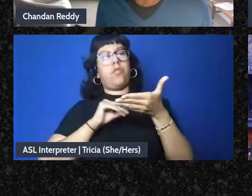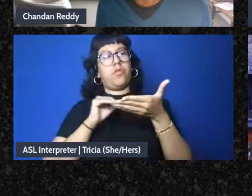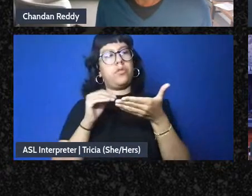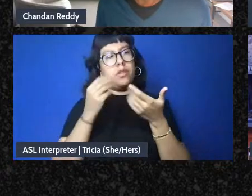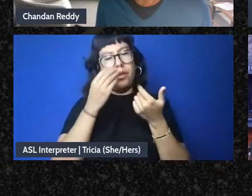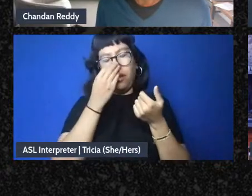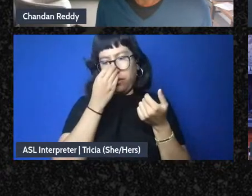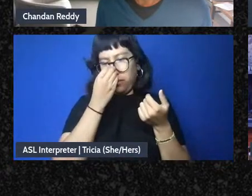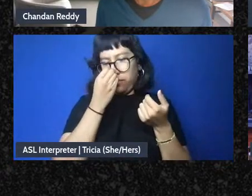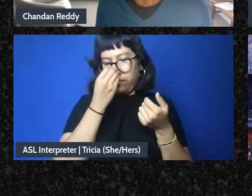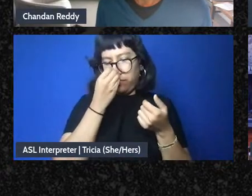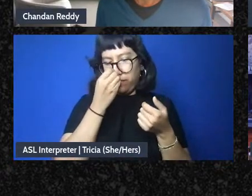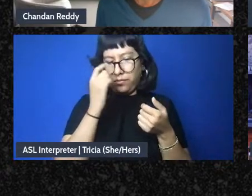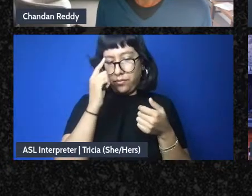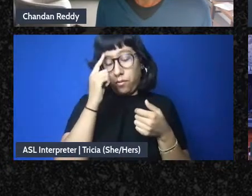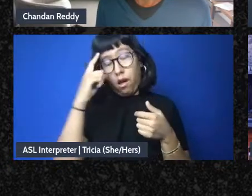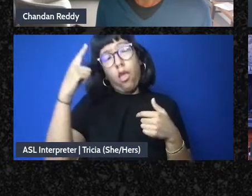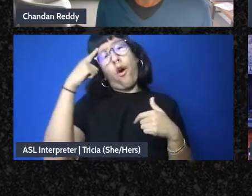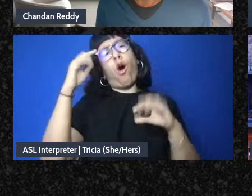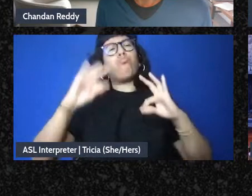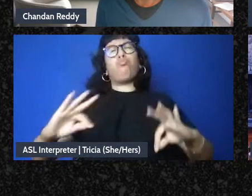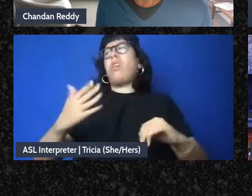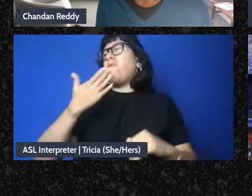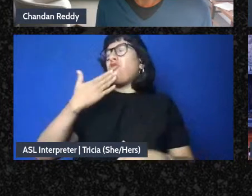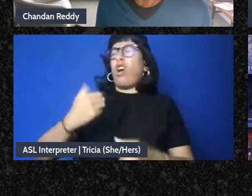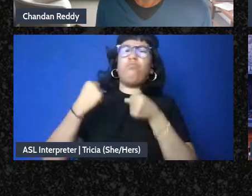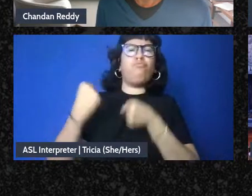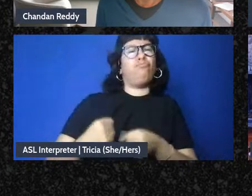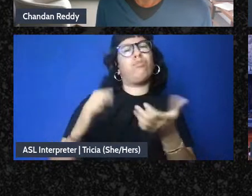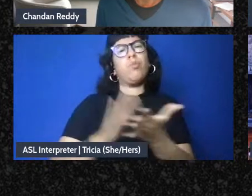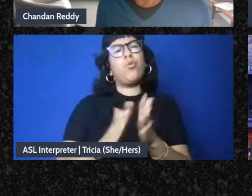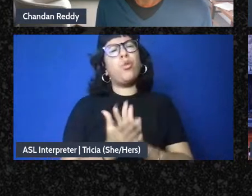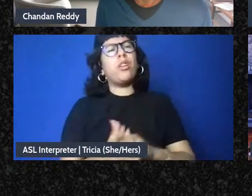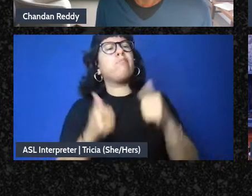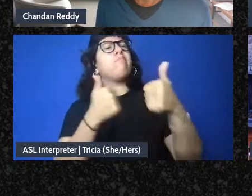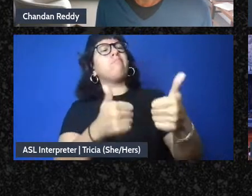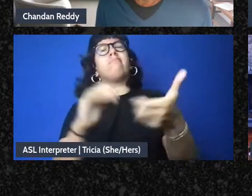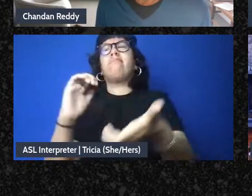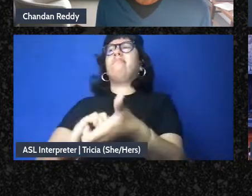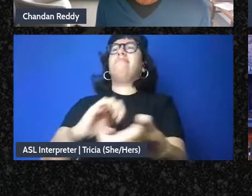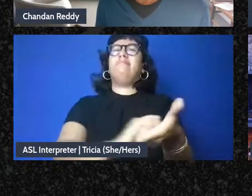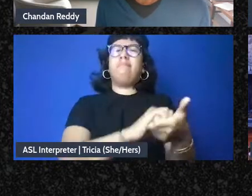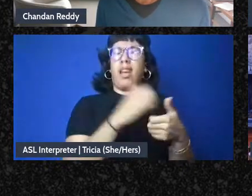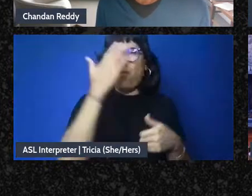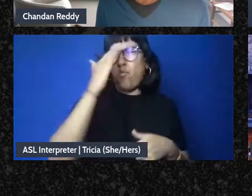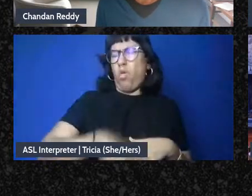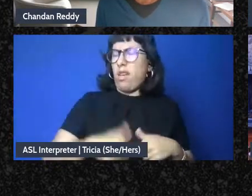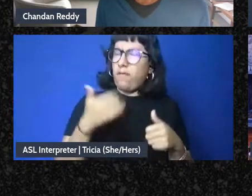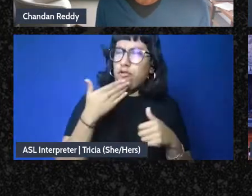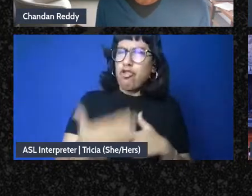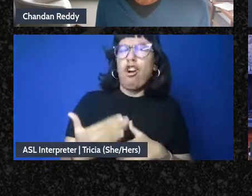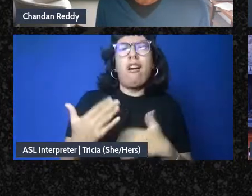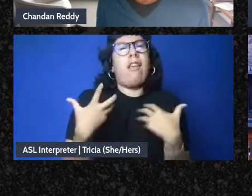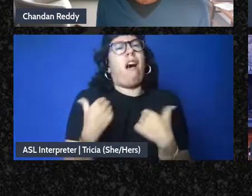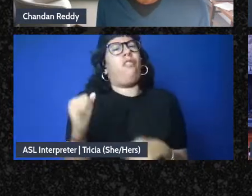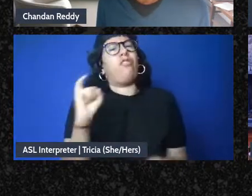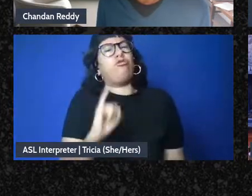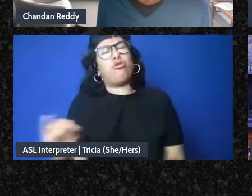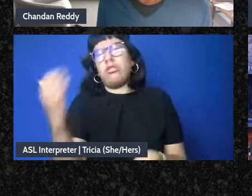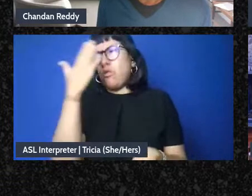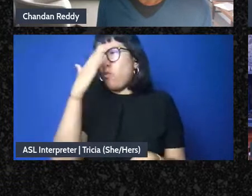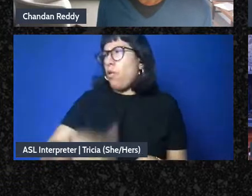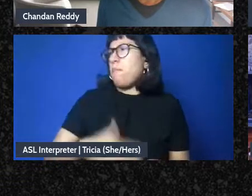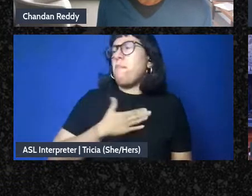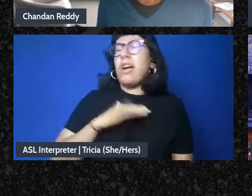who thought they had good community in place or thought they had good networks in place or thought they had good health care or thought their job